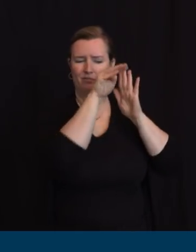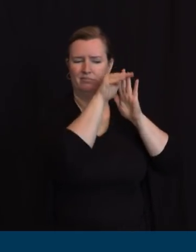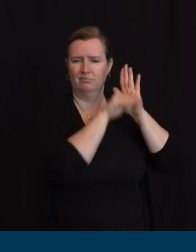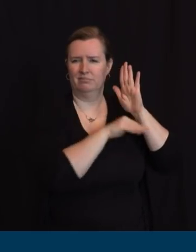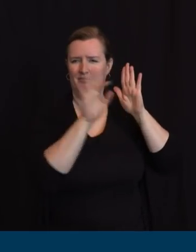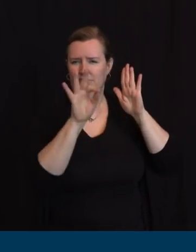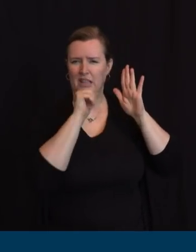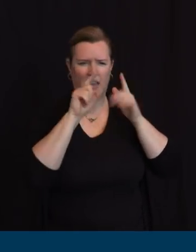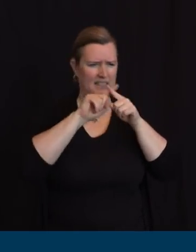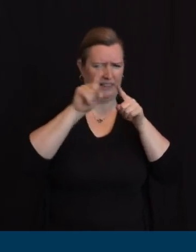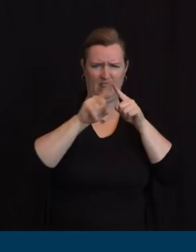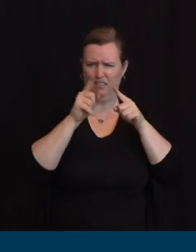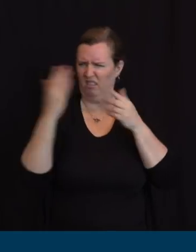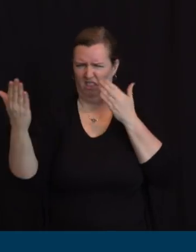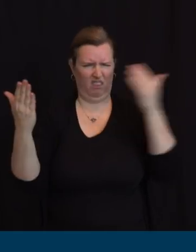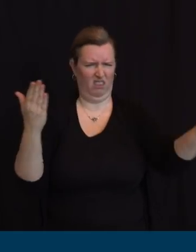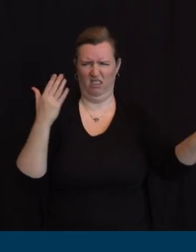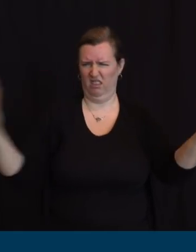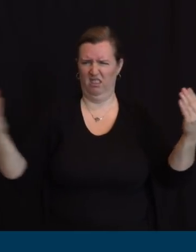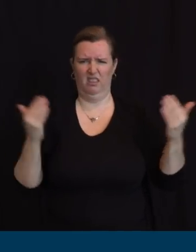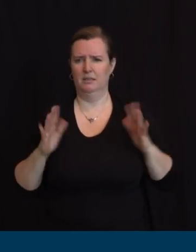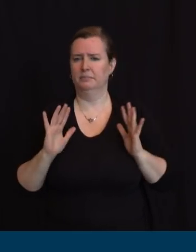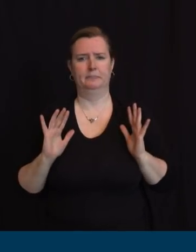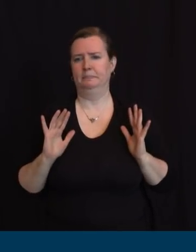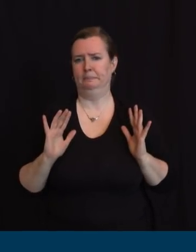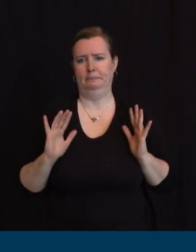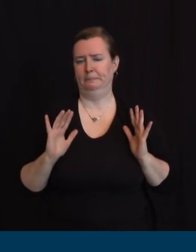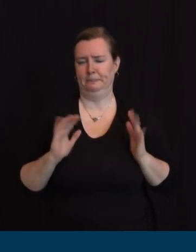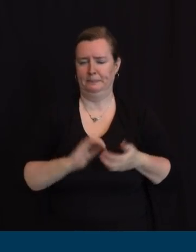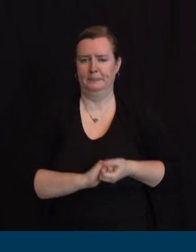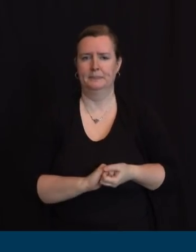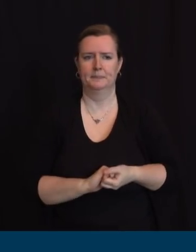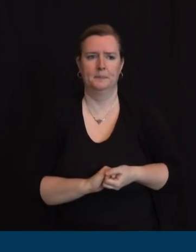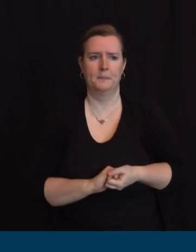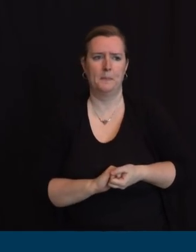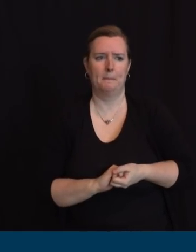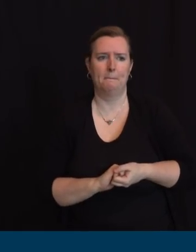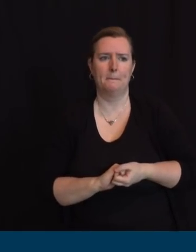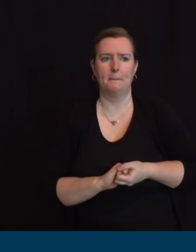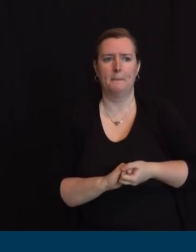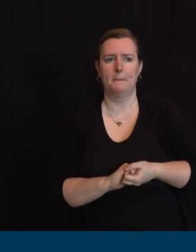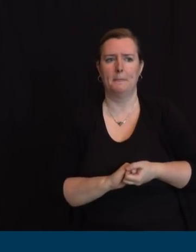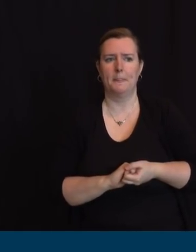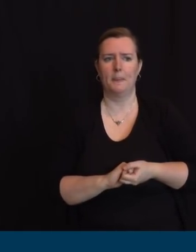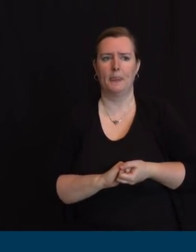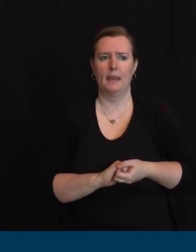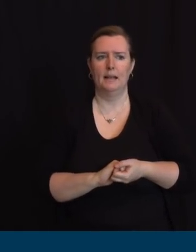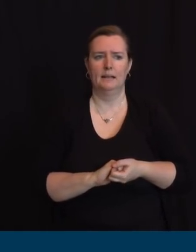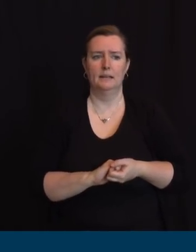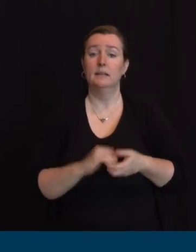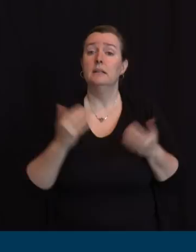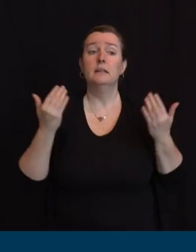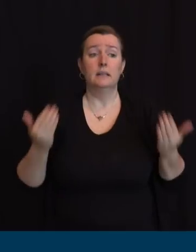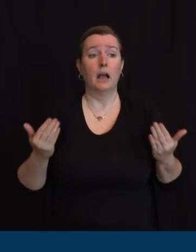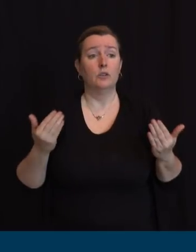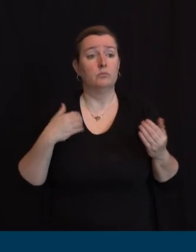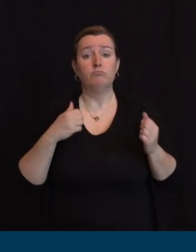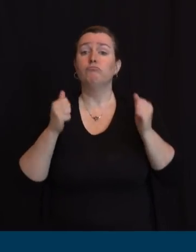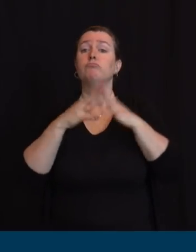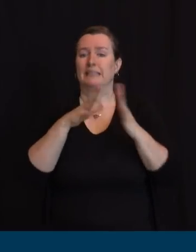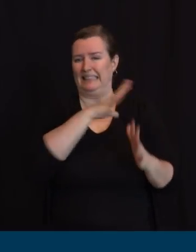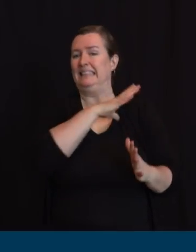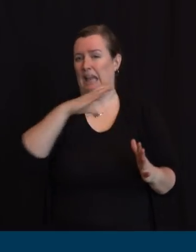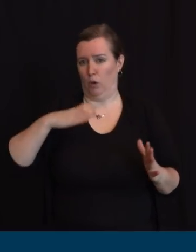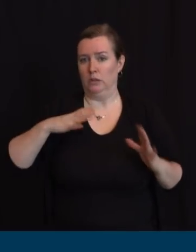specific ring around this. calling it a council saying we're each going to put forward three persons to